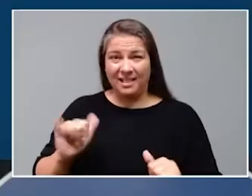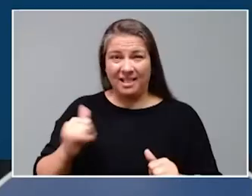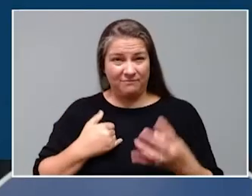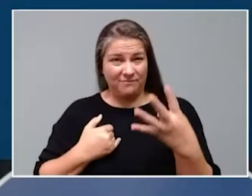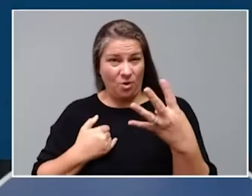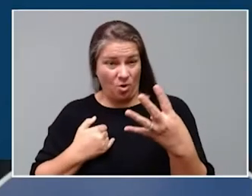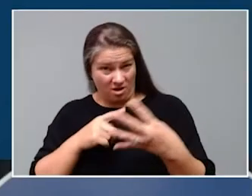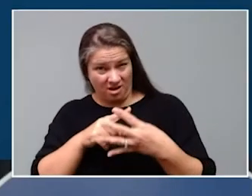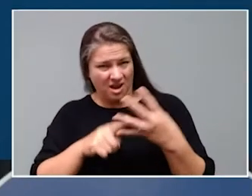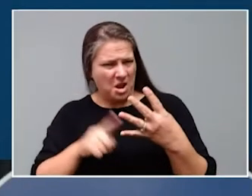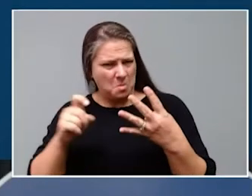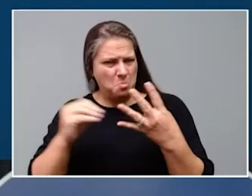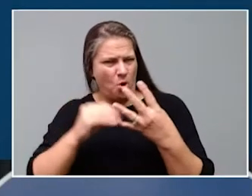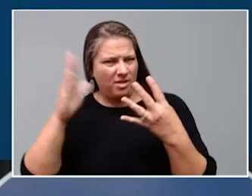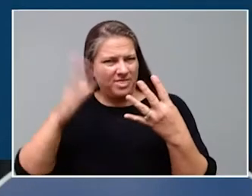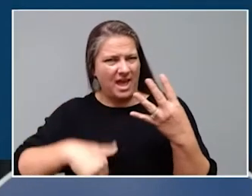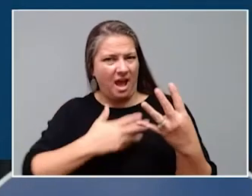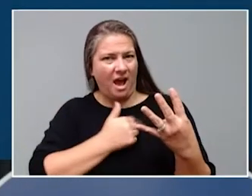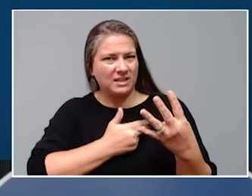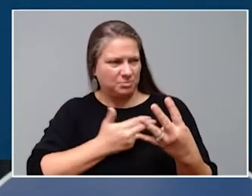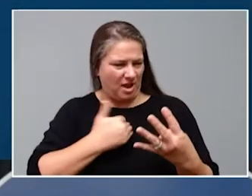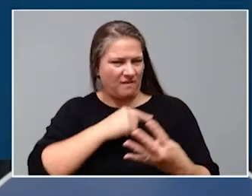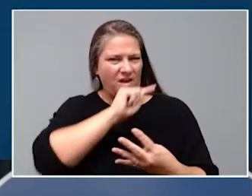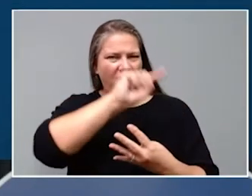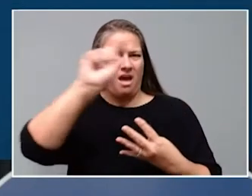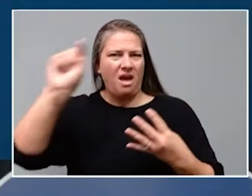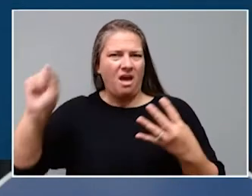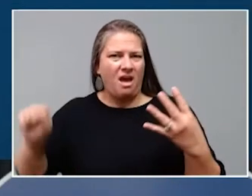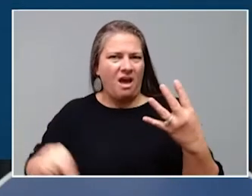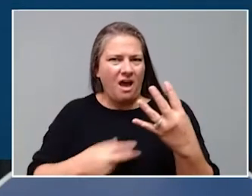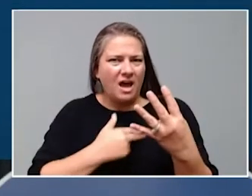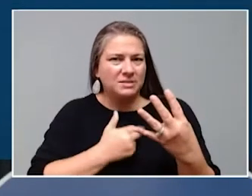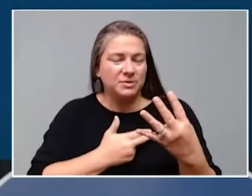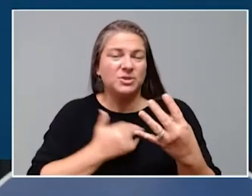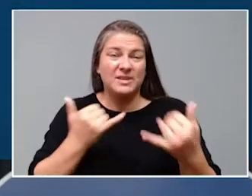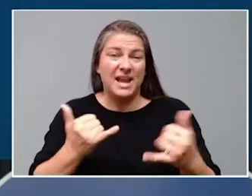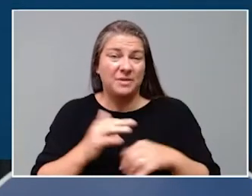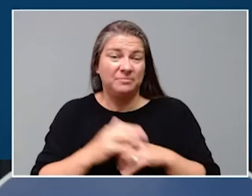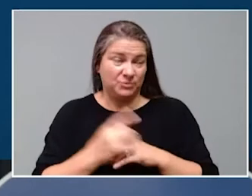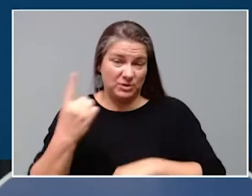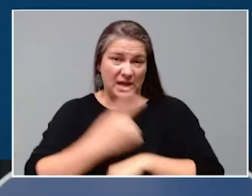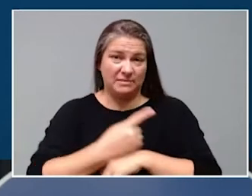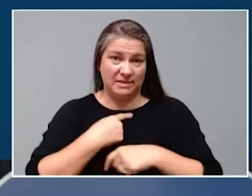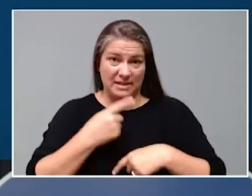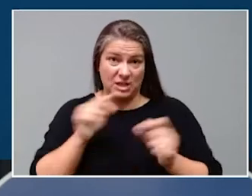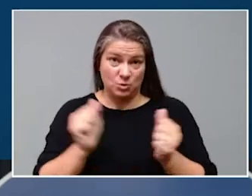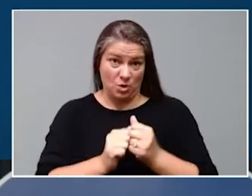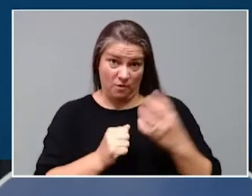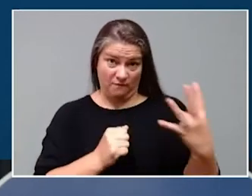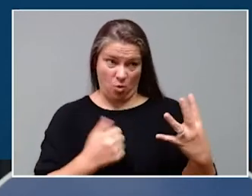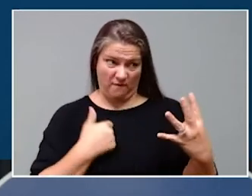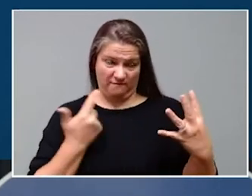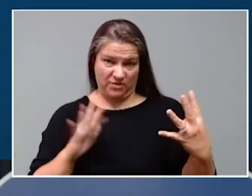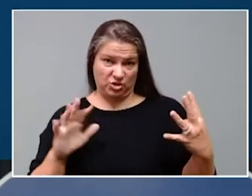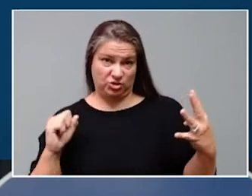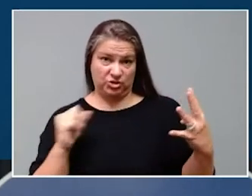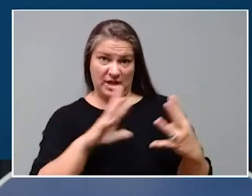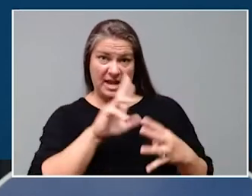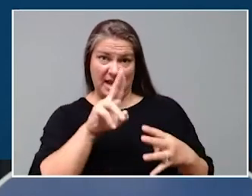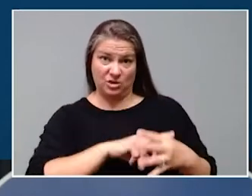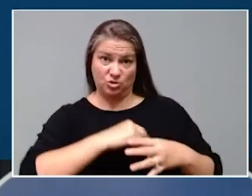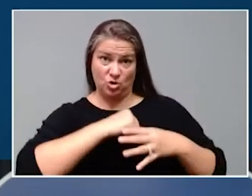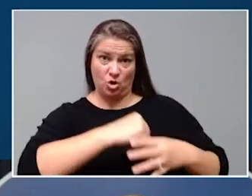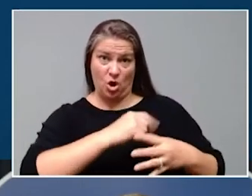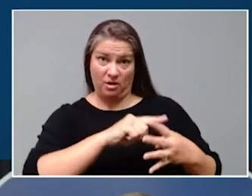local hospitals. So today, I'm announcing that along with the four hospitals that already have National Guard teams on the ground at their facilities,